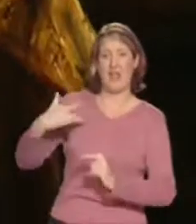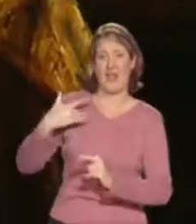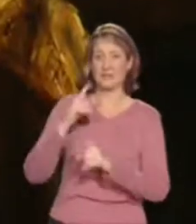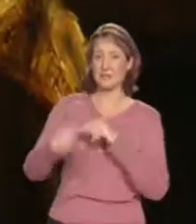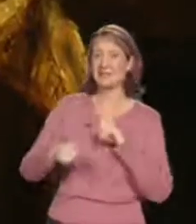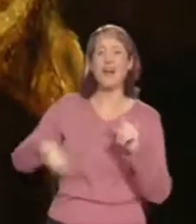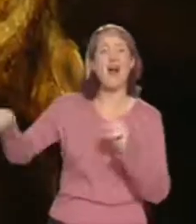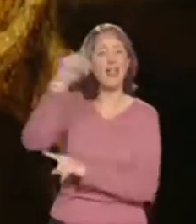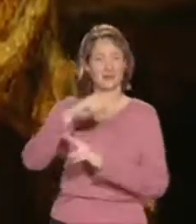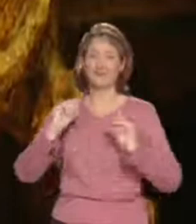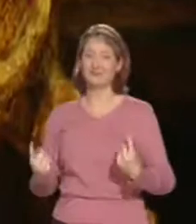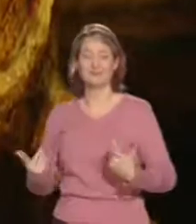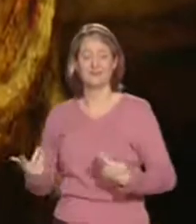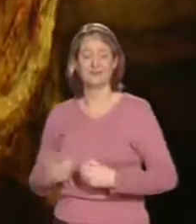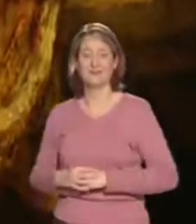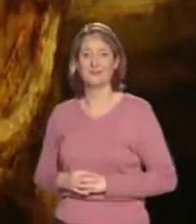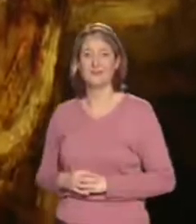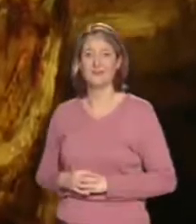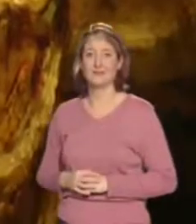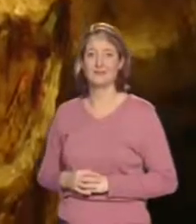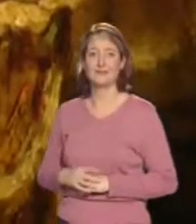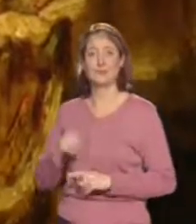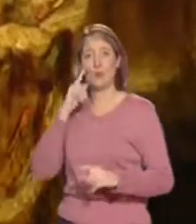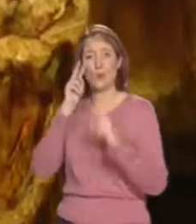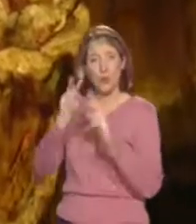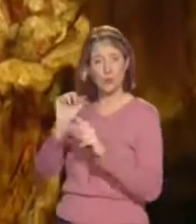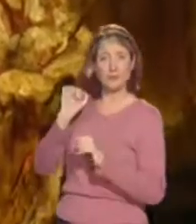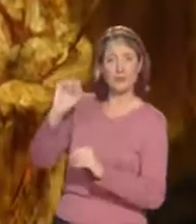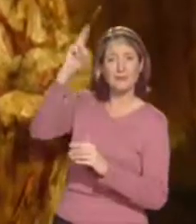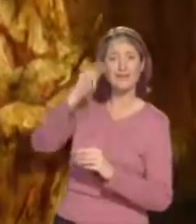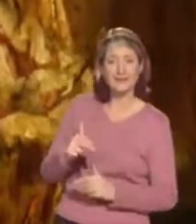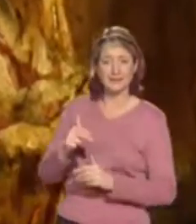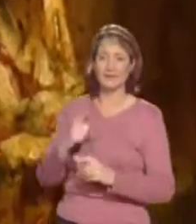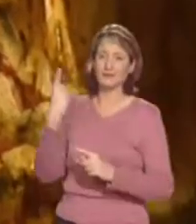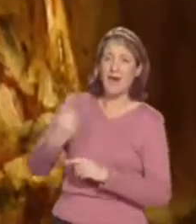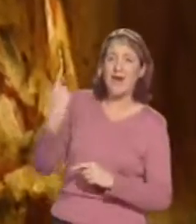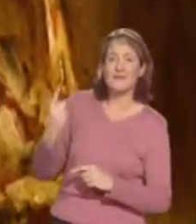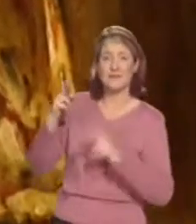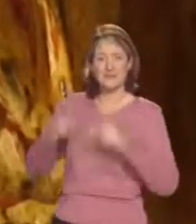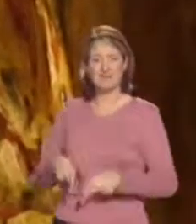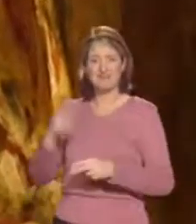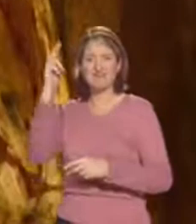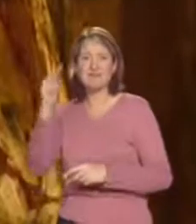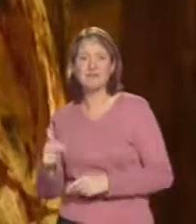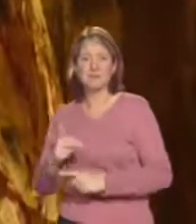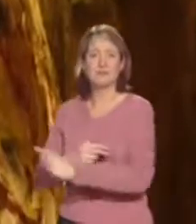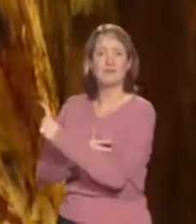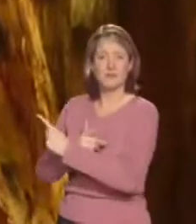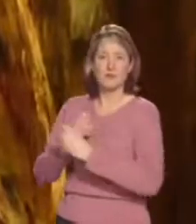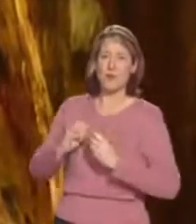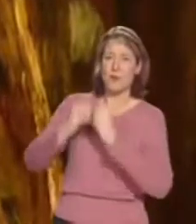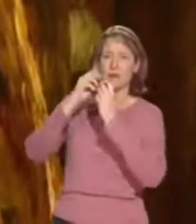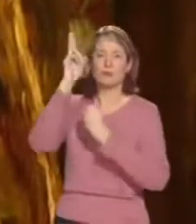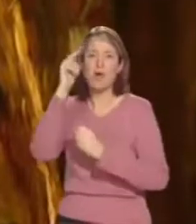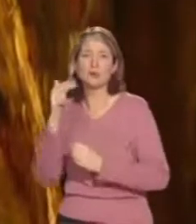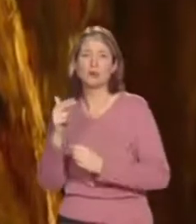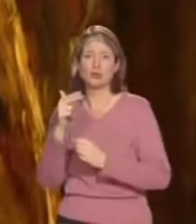And then you look at the way he's painted the corpse itself, and it's as if he's transformed his brush into a butcher's knife or machete. And he's